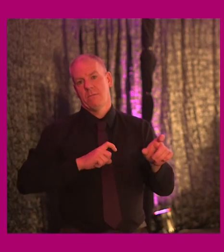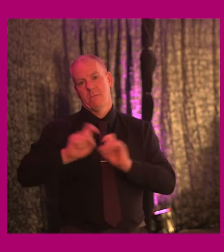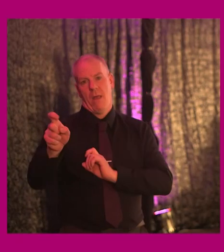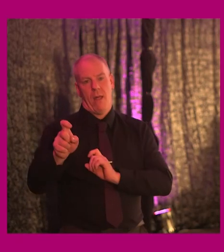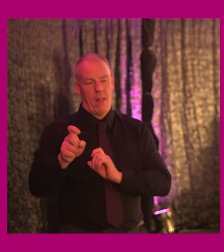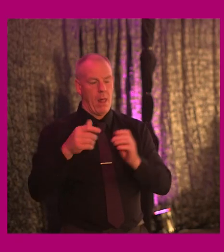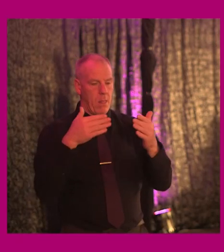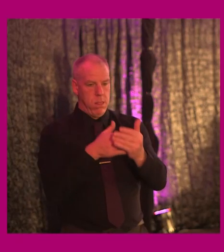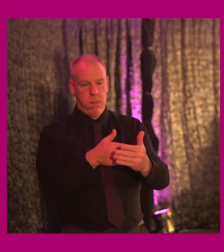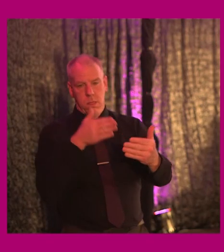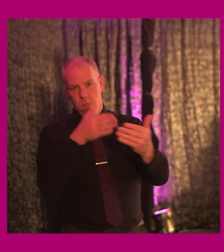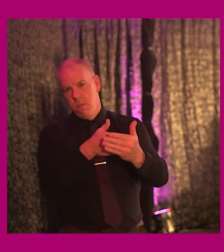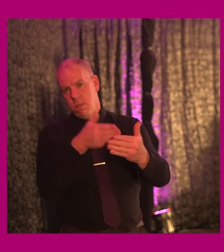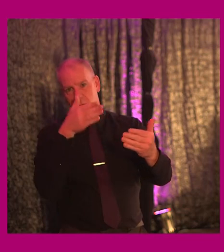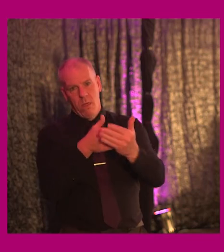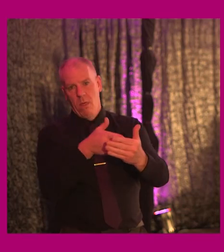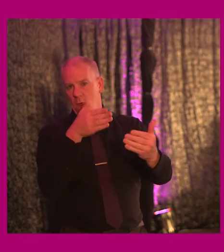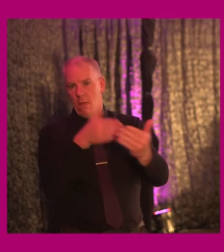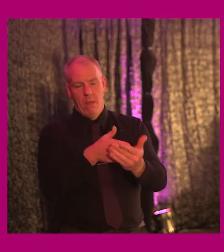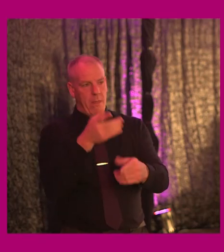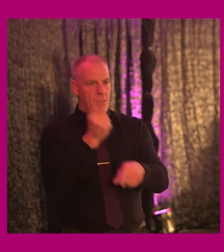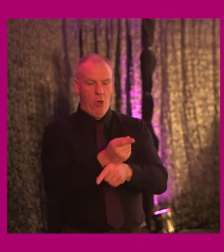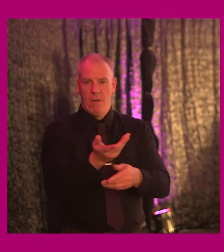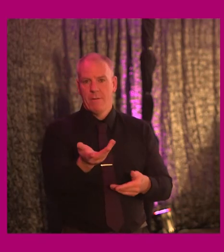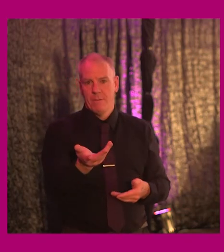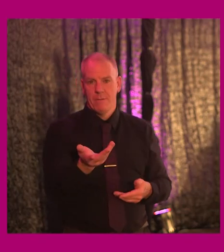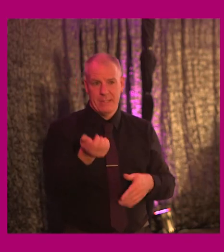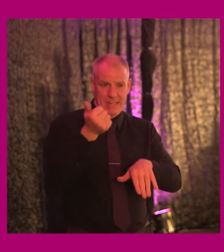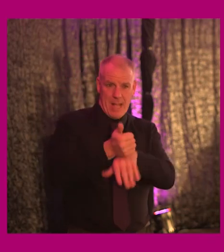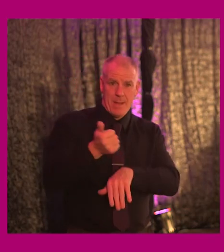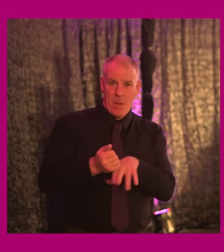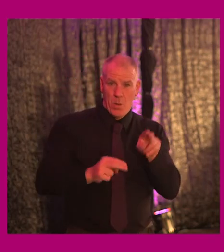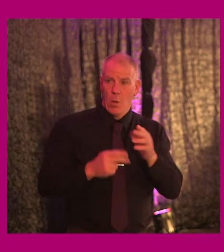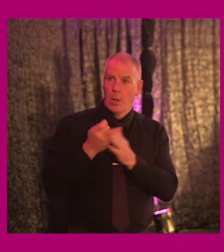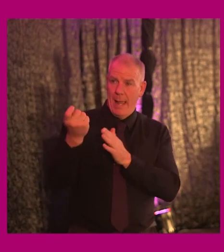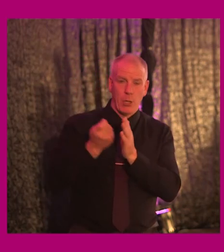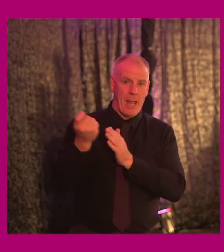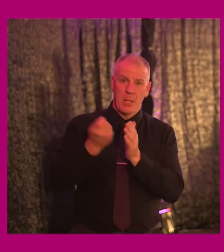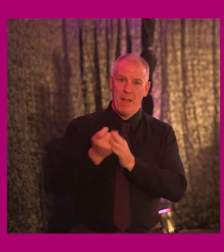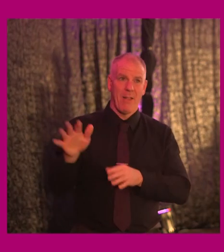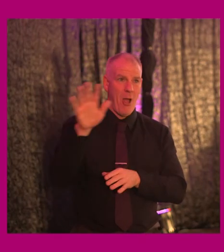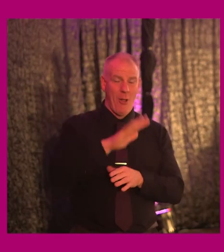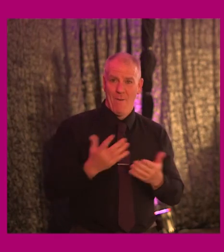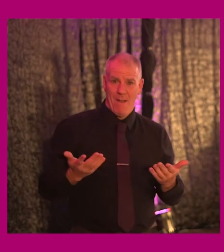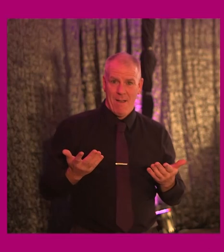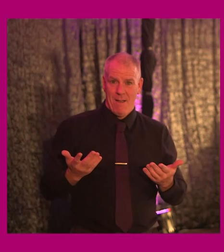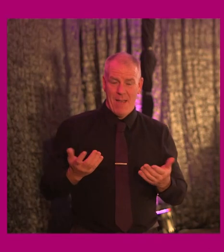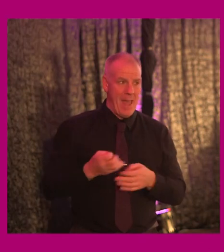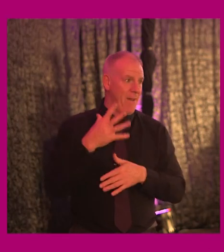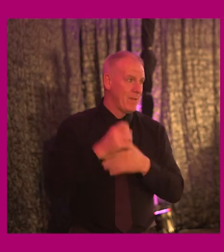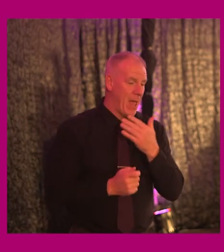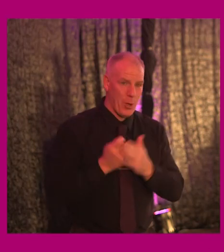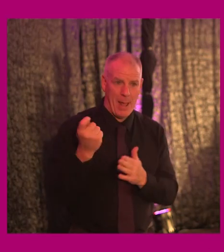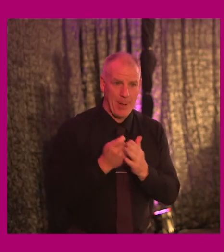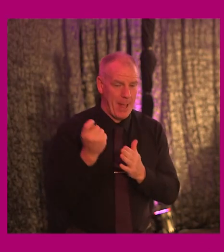barriers are still being put out there and complaints are coming in all over the place every day of the